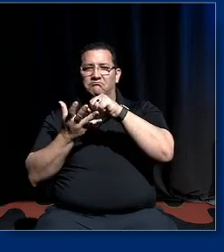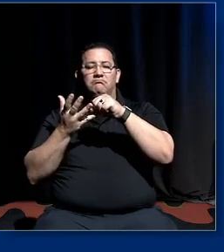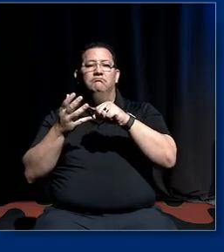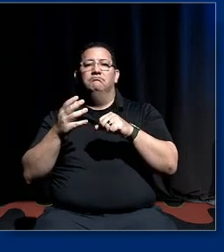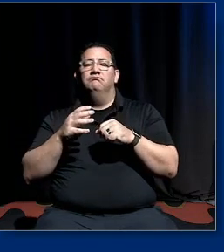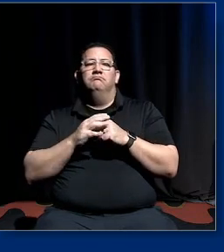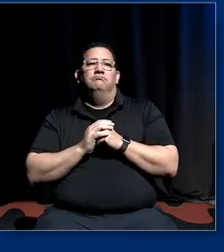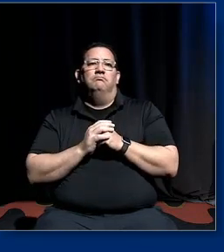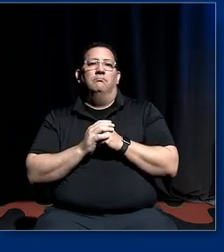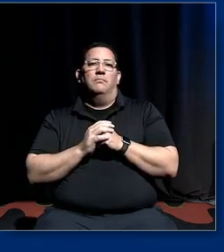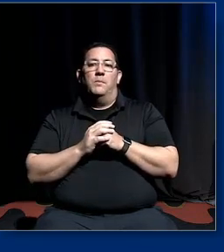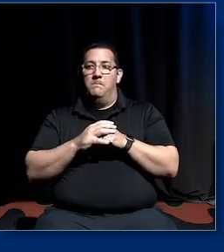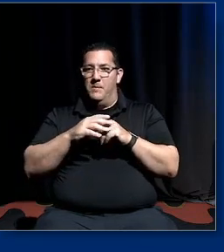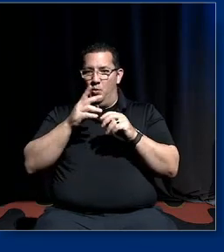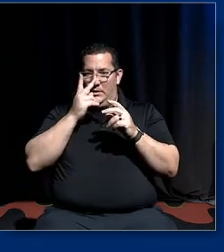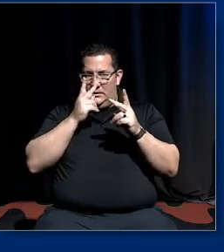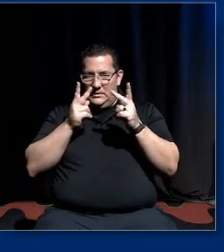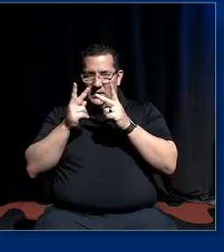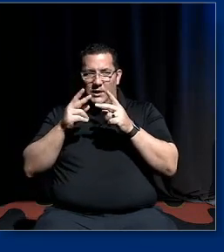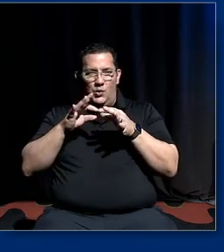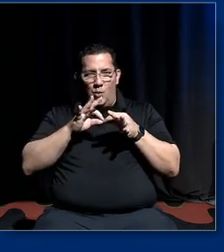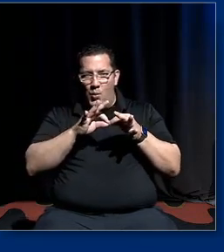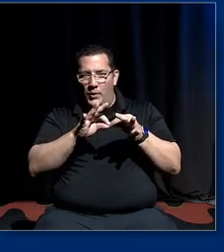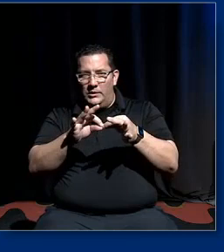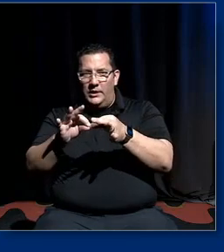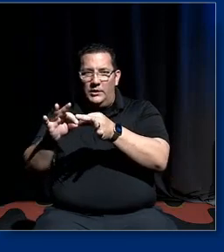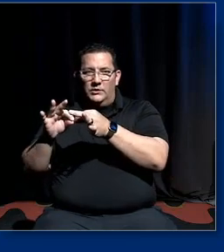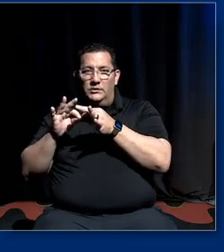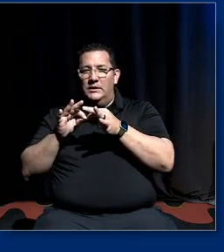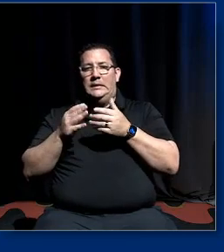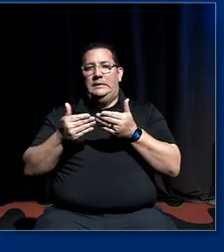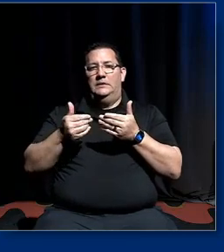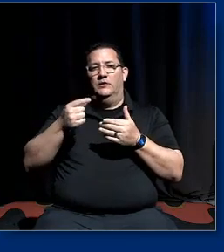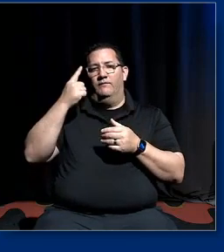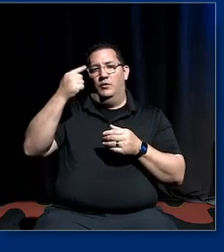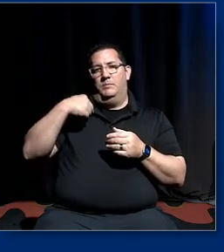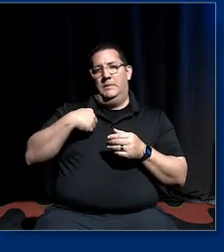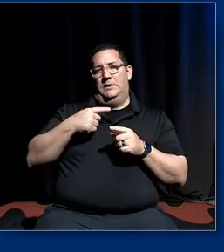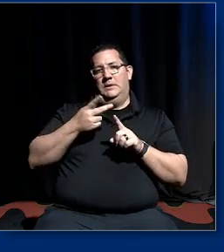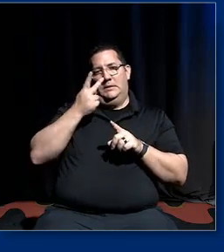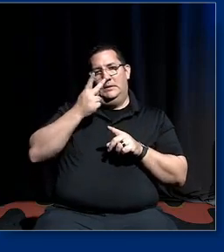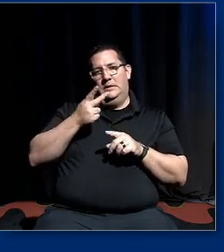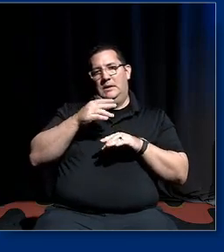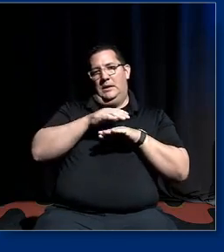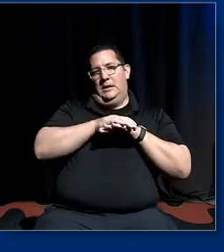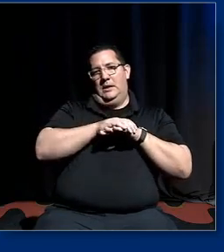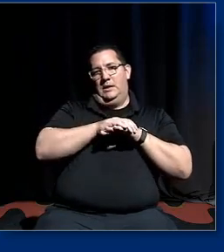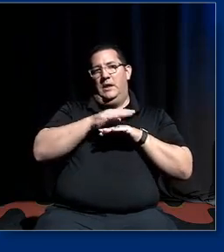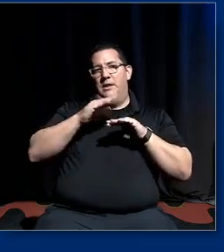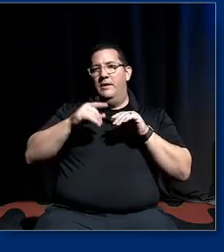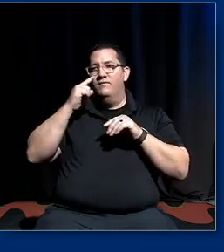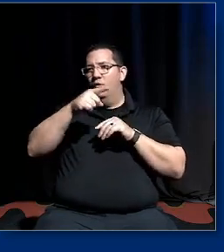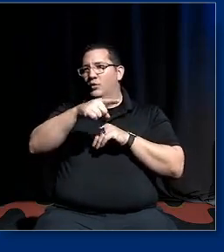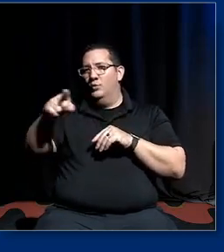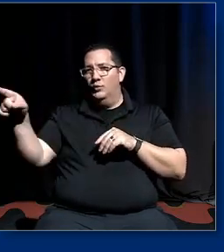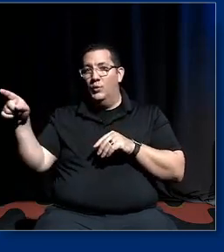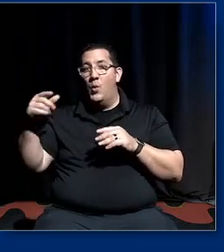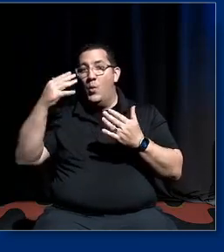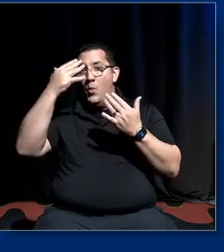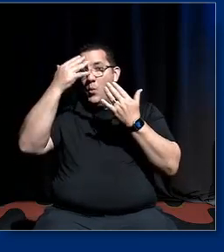is is much easier for me to see from england than it is for you here because this is this kind of